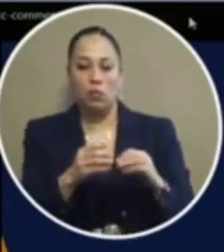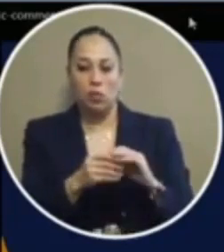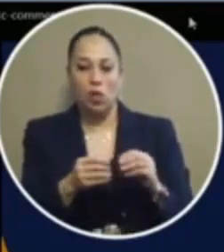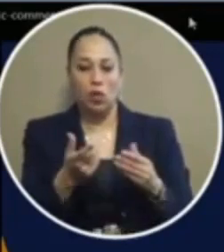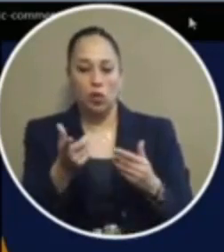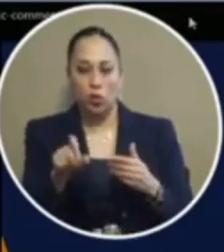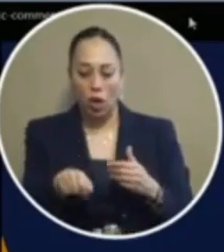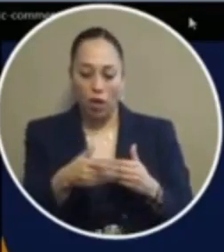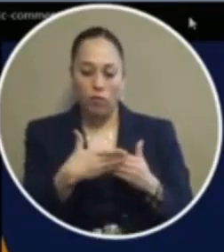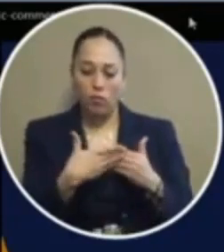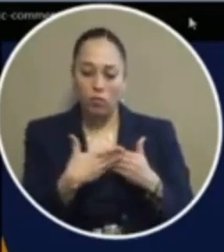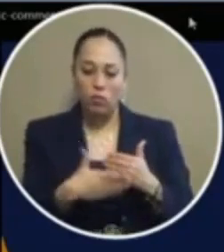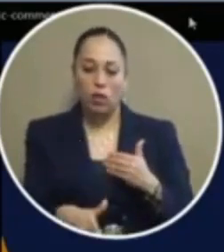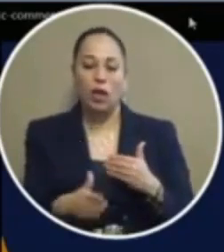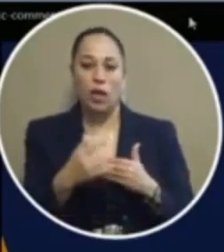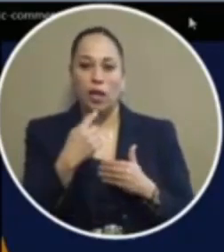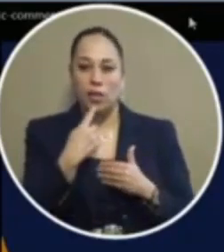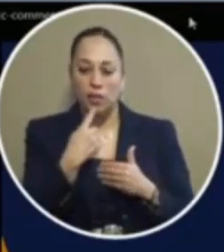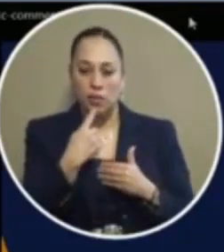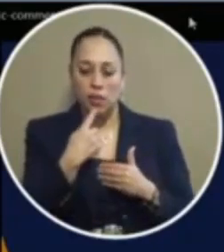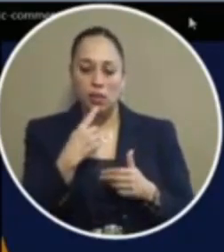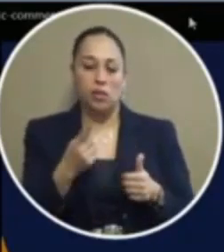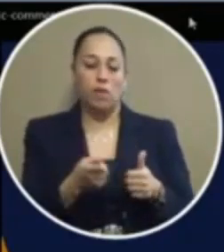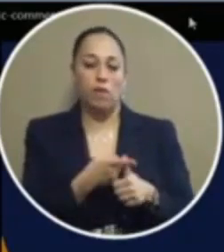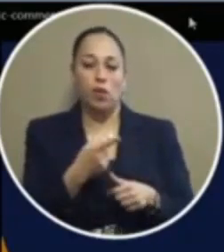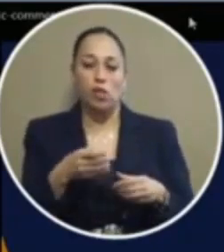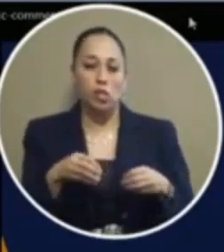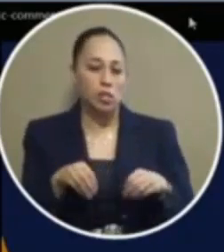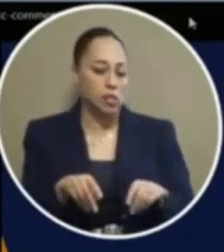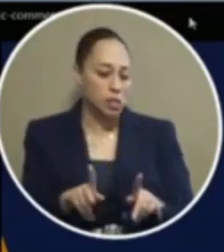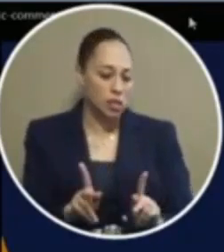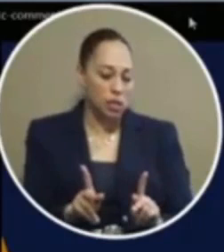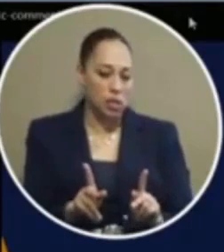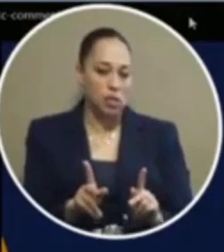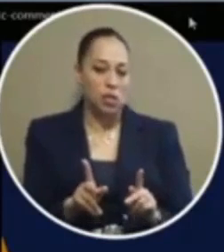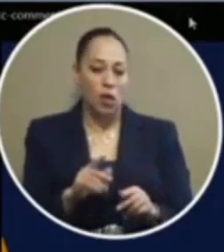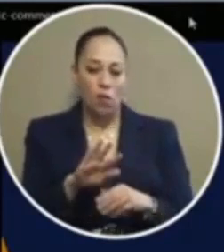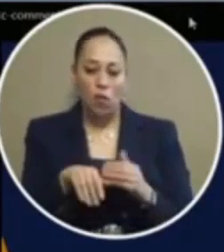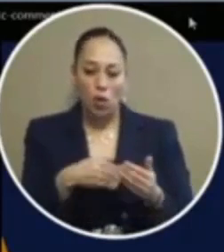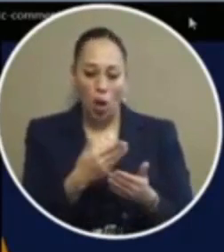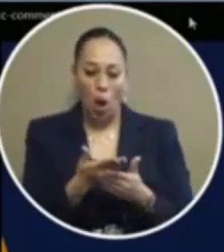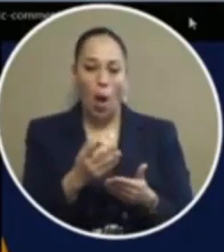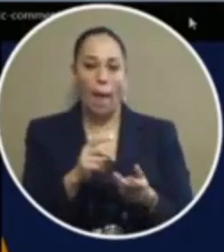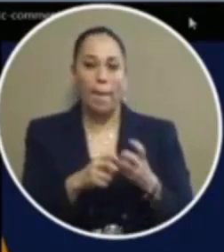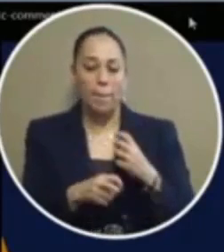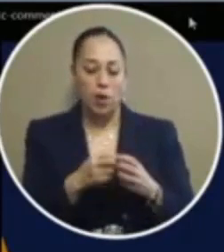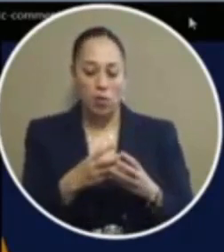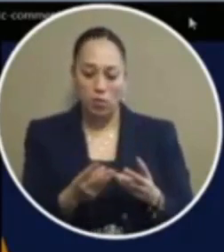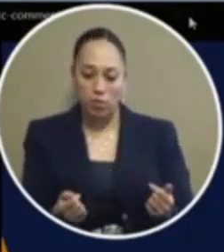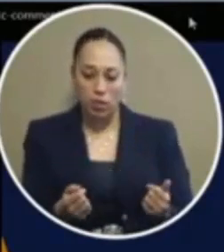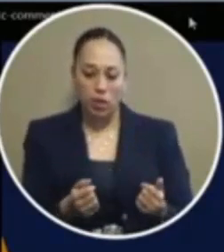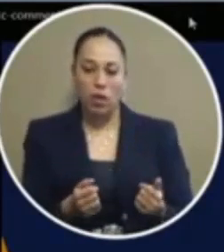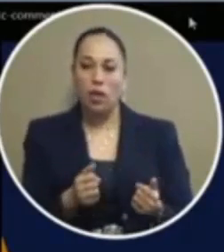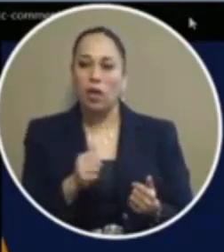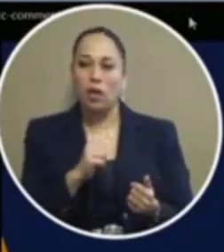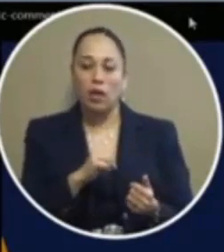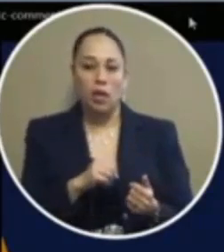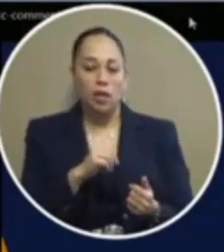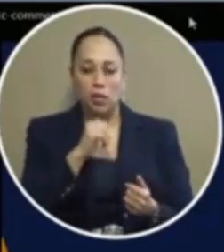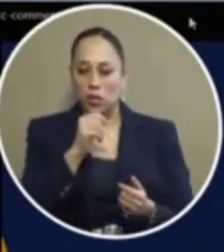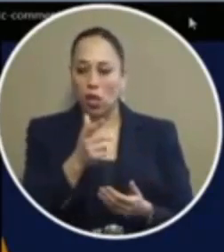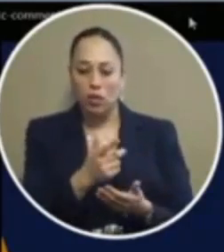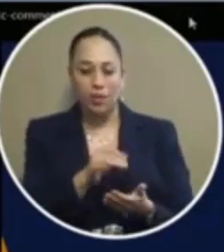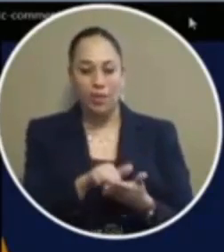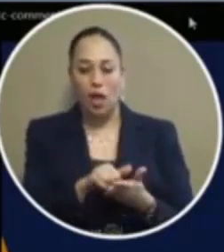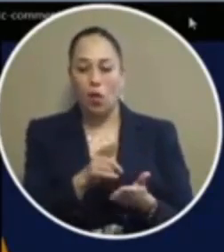got to go ahead and say that the first chance is going to solve this whole problem is not the correct solution to